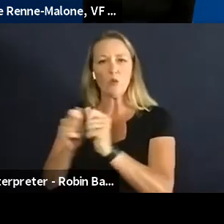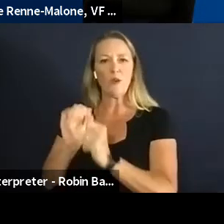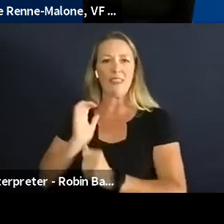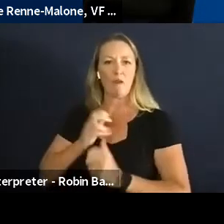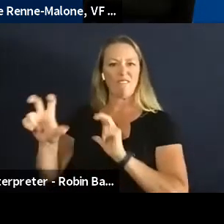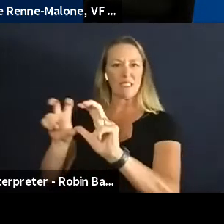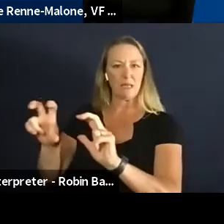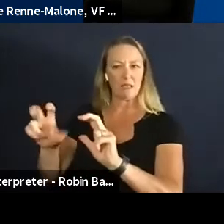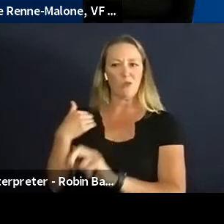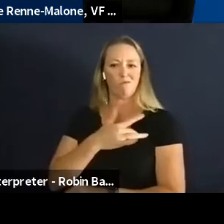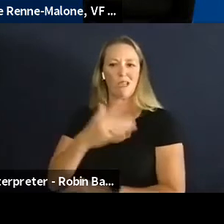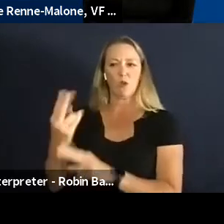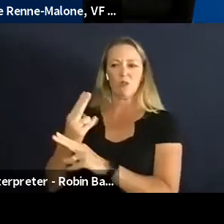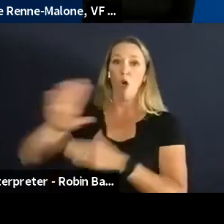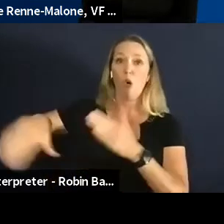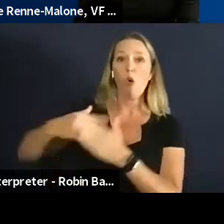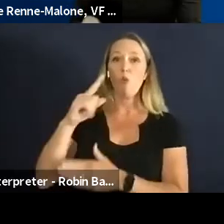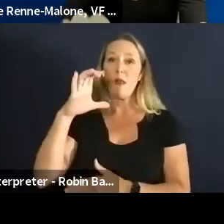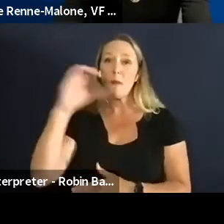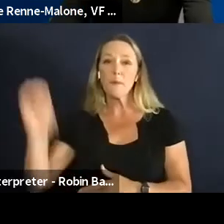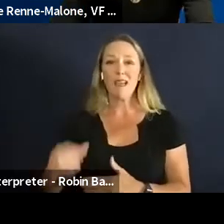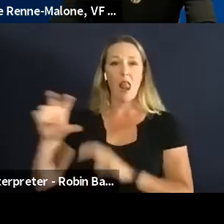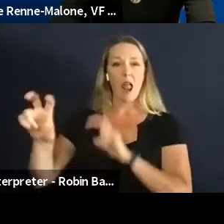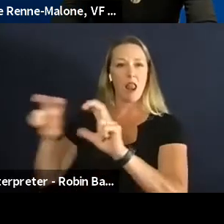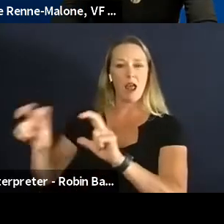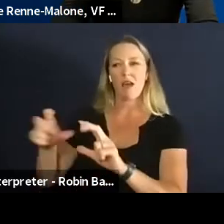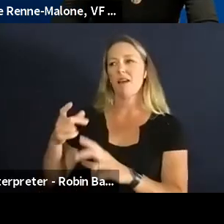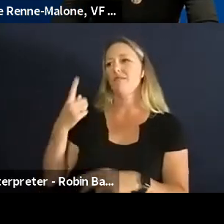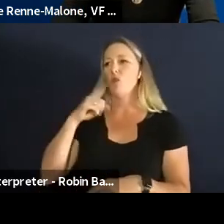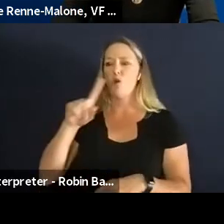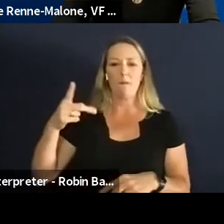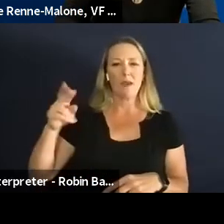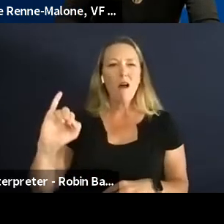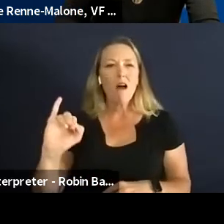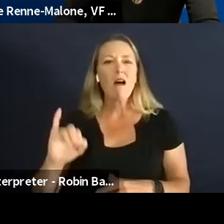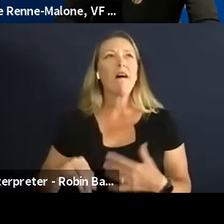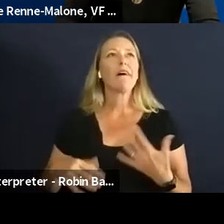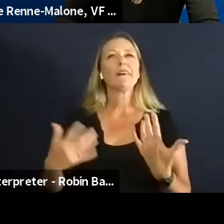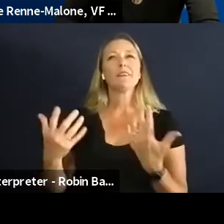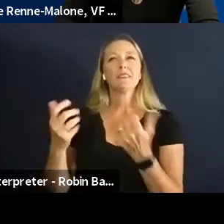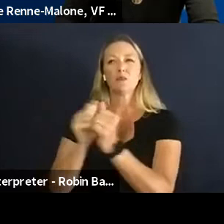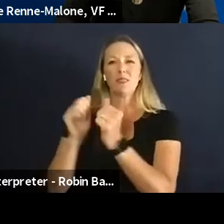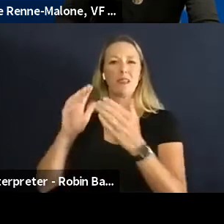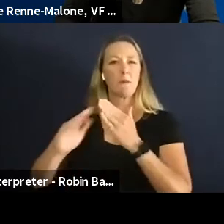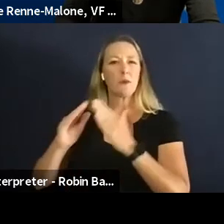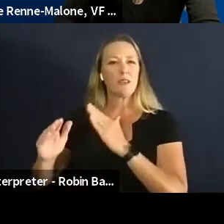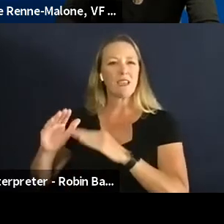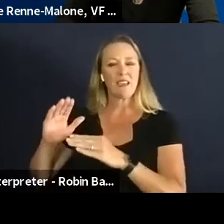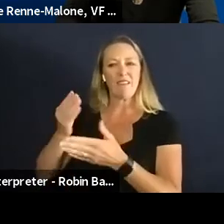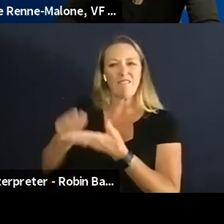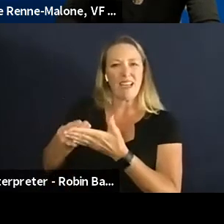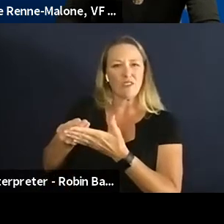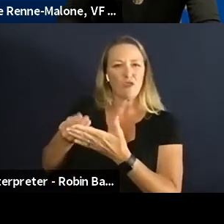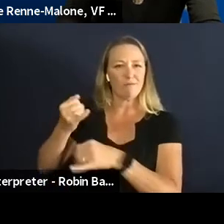percent. And we started to invest in PRIs through community financial institutions